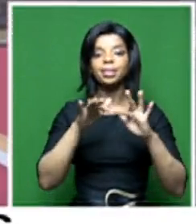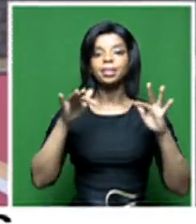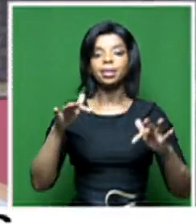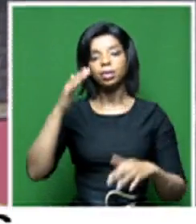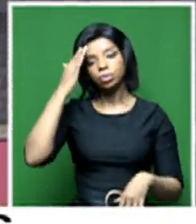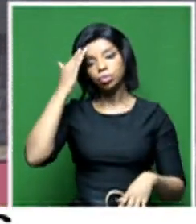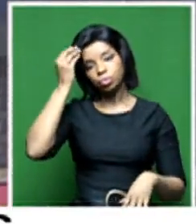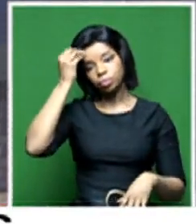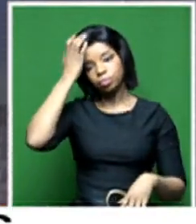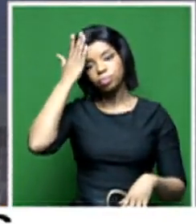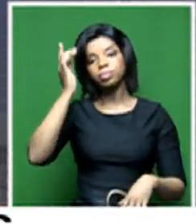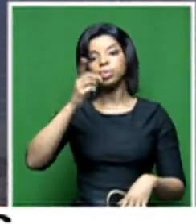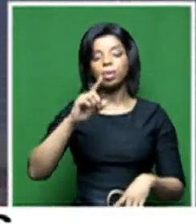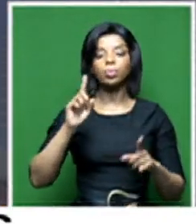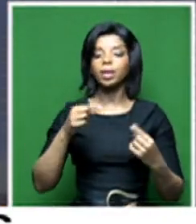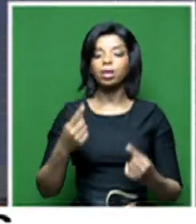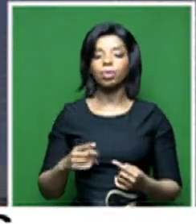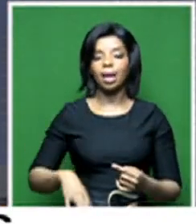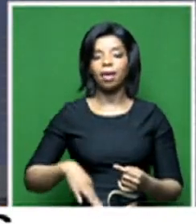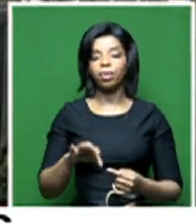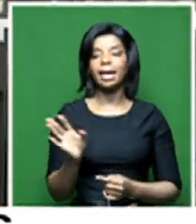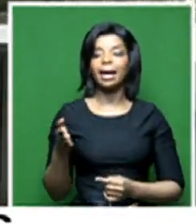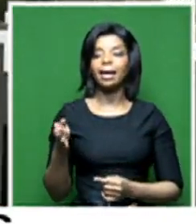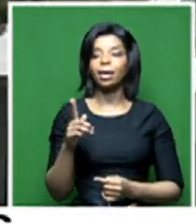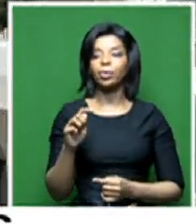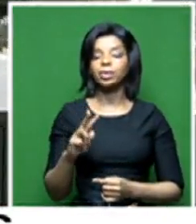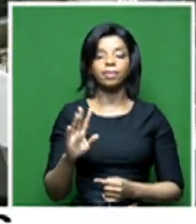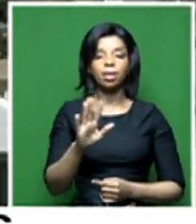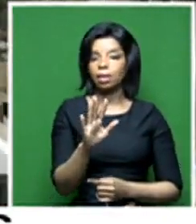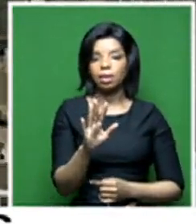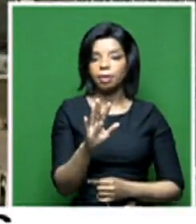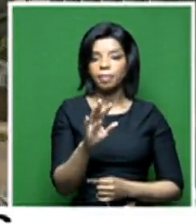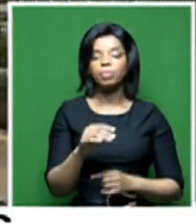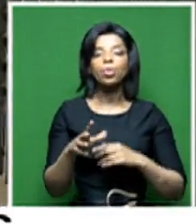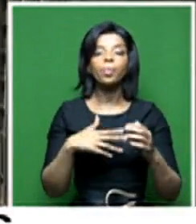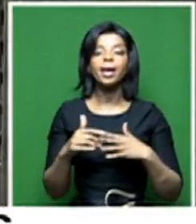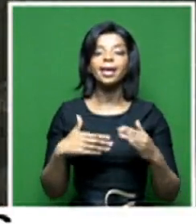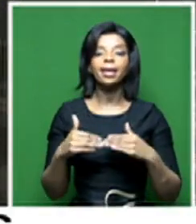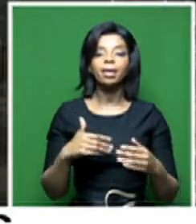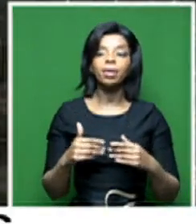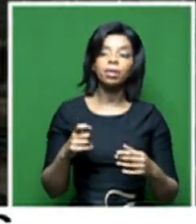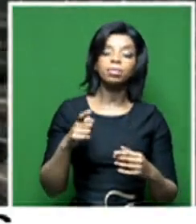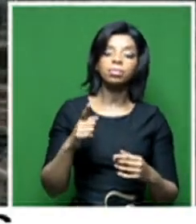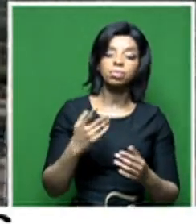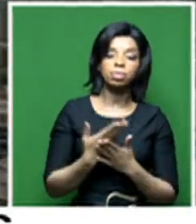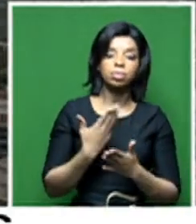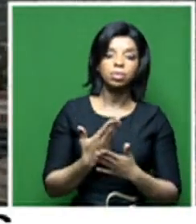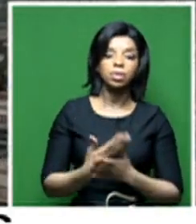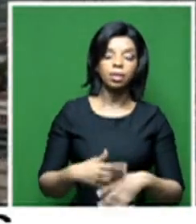not to have a public broadcast. I think that is also something, whatever approach we take, whether it's an ETOL,